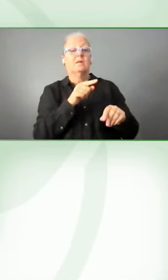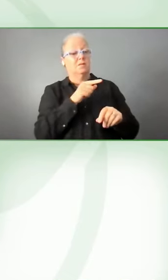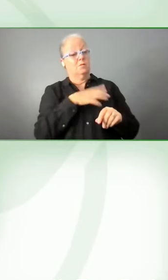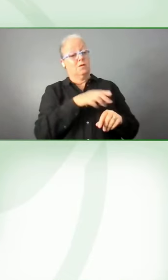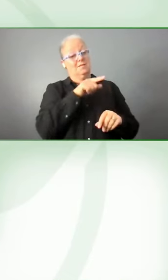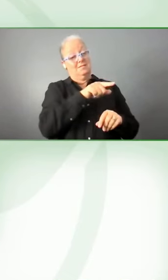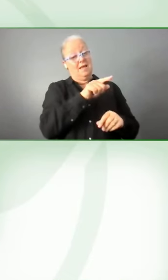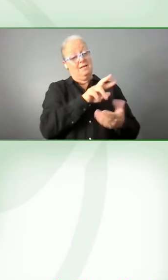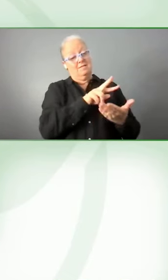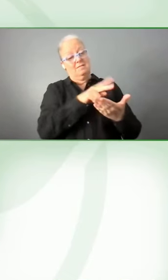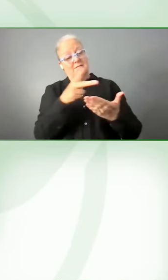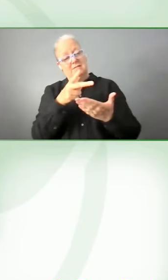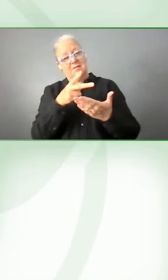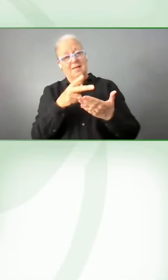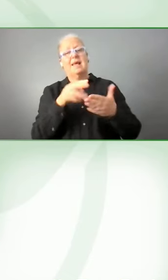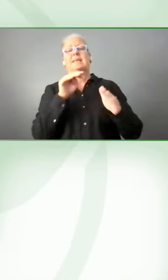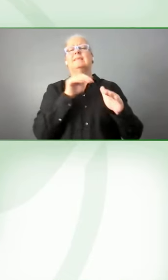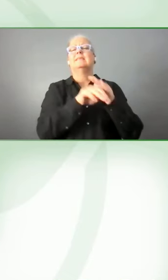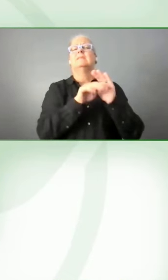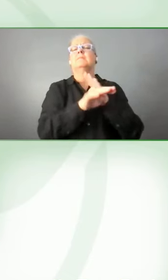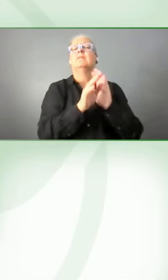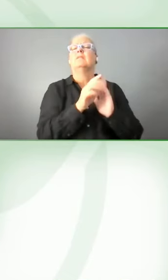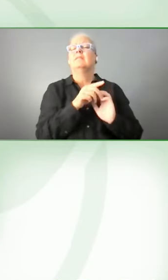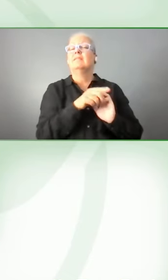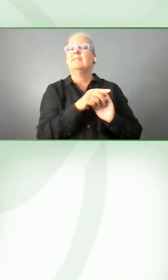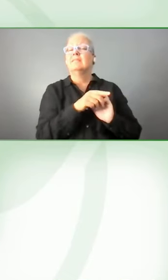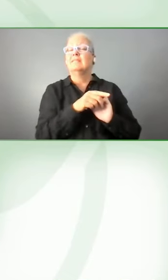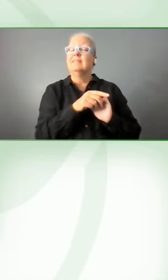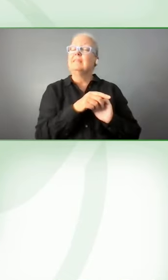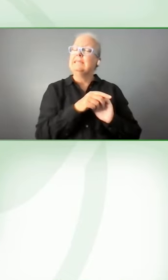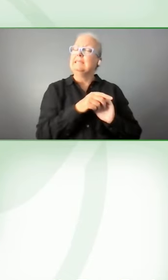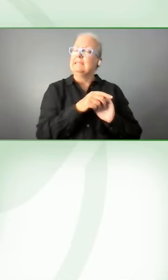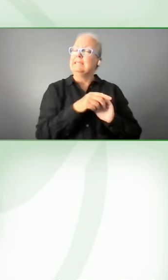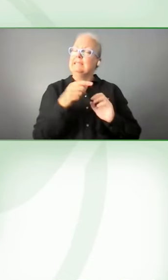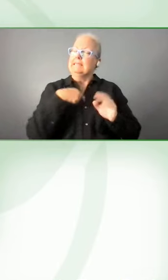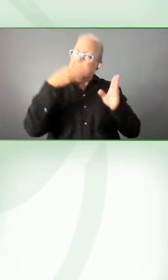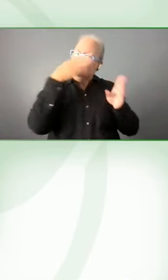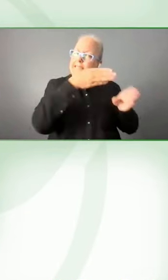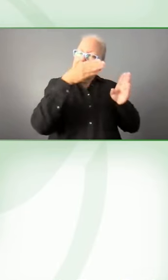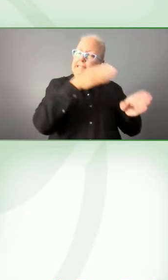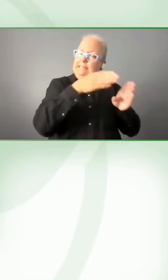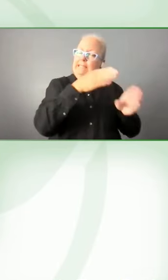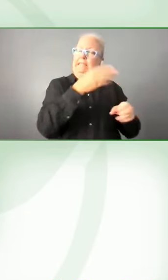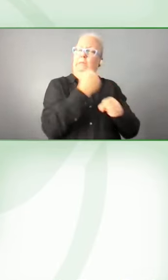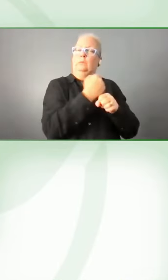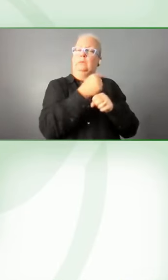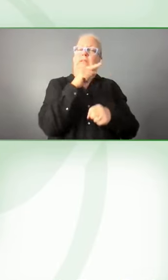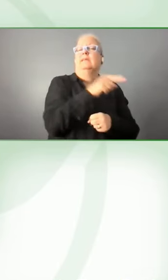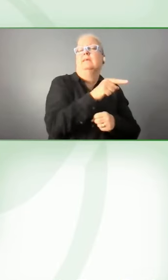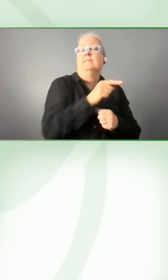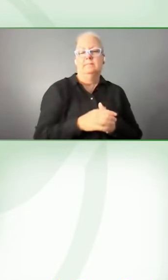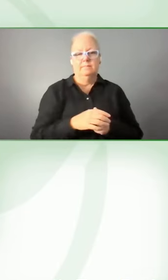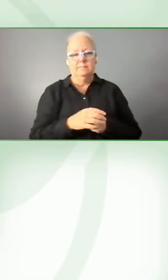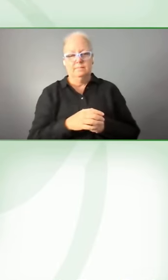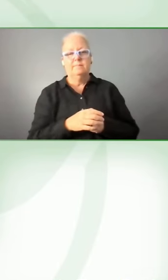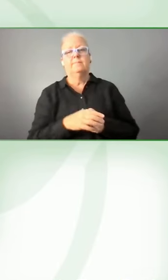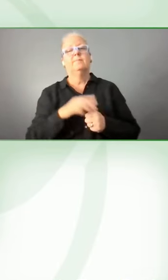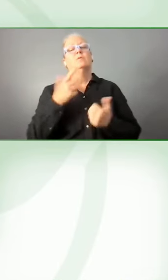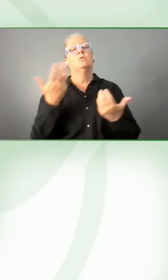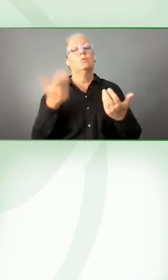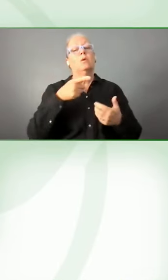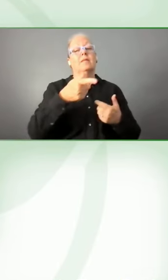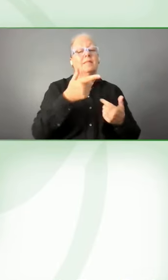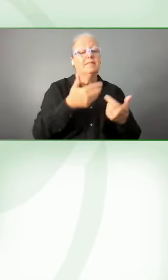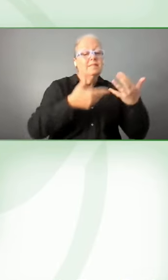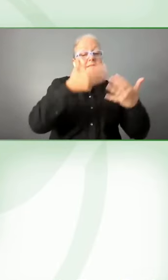is something that is something that we're also working on. Um, so I think, I mean, just the statistics about people with disabilities